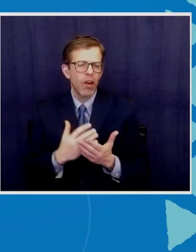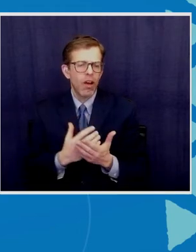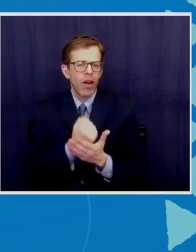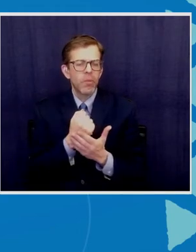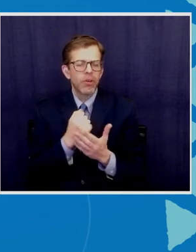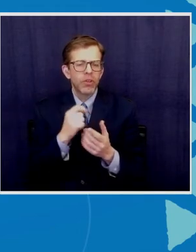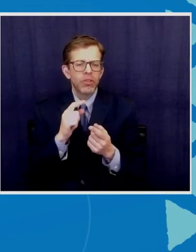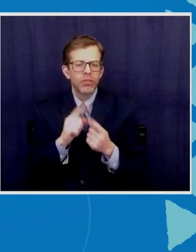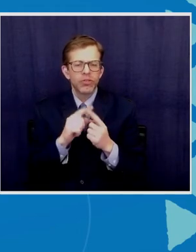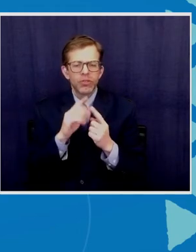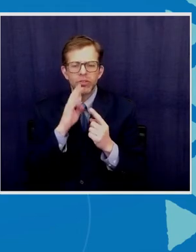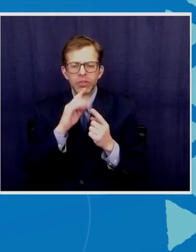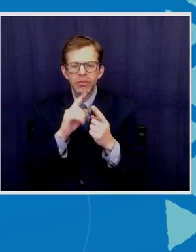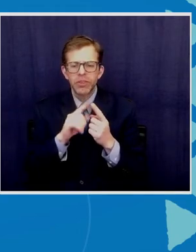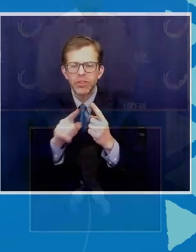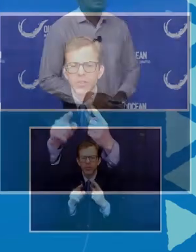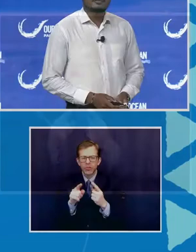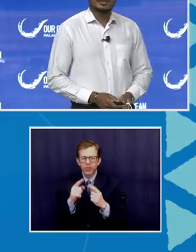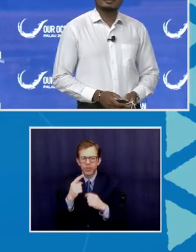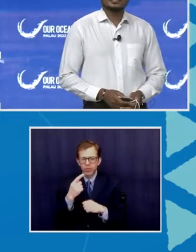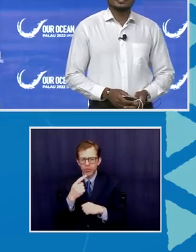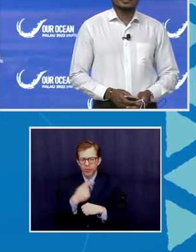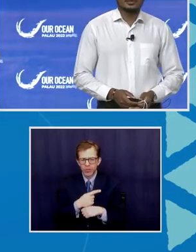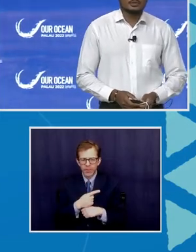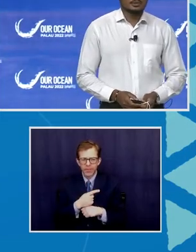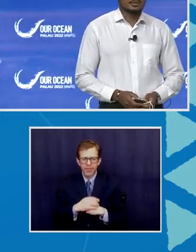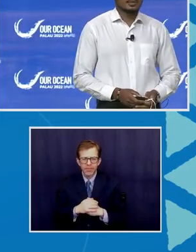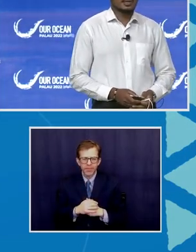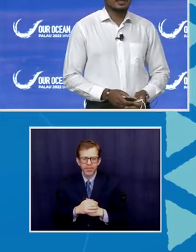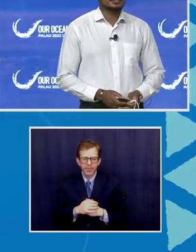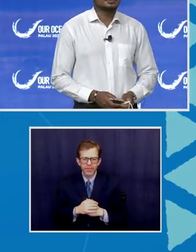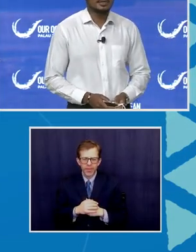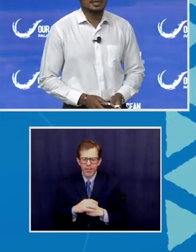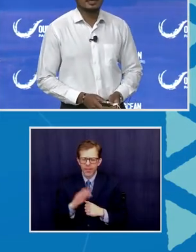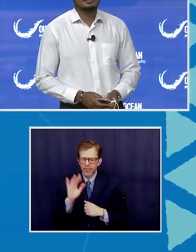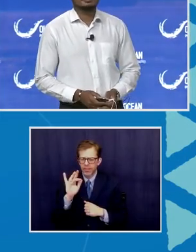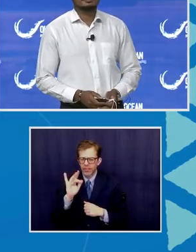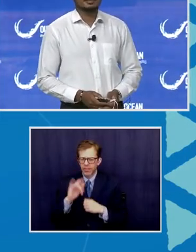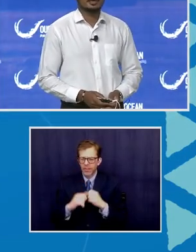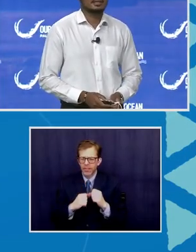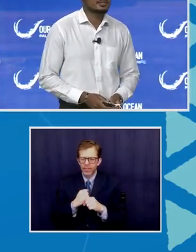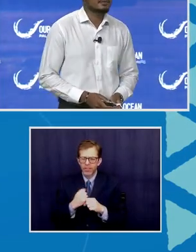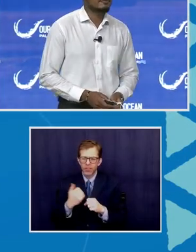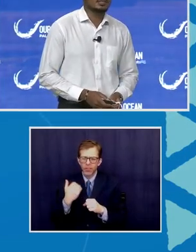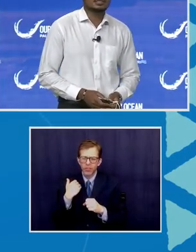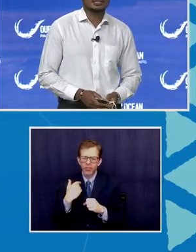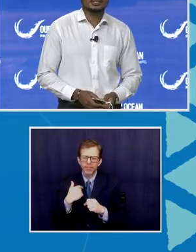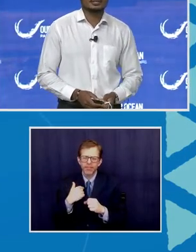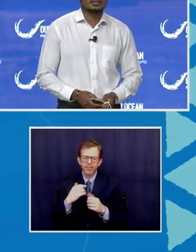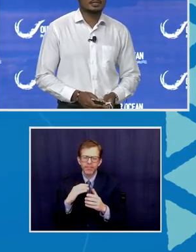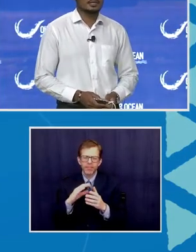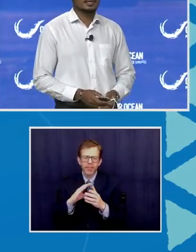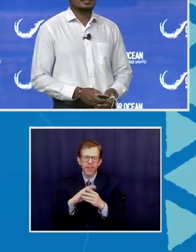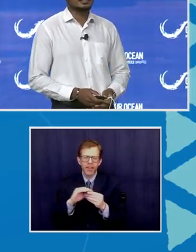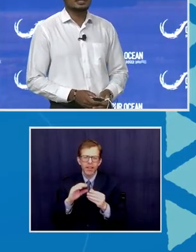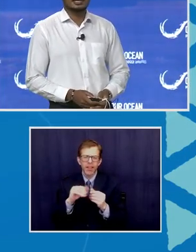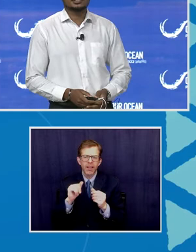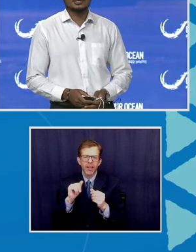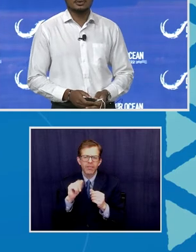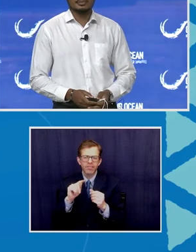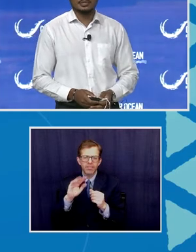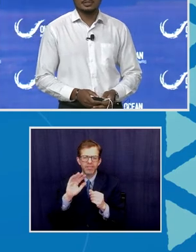to you today. 25 years ago, speaking at the fifth session of the